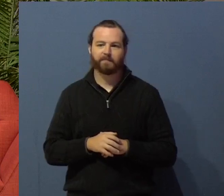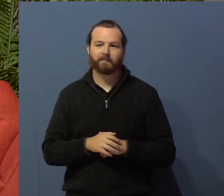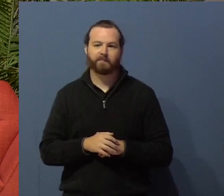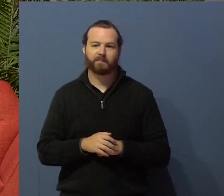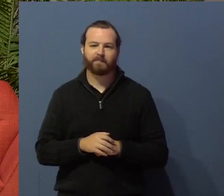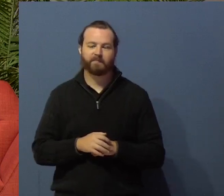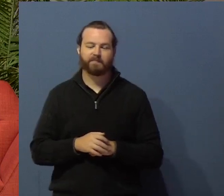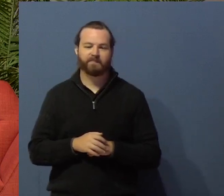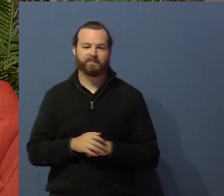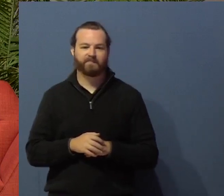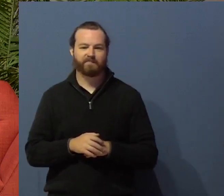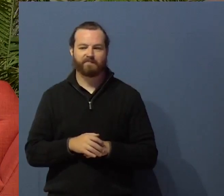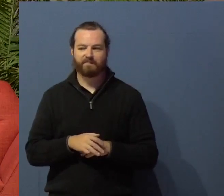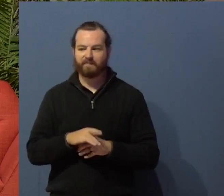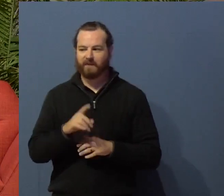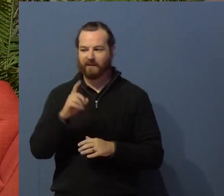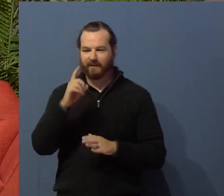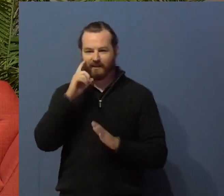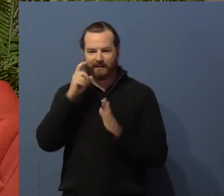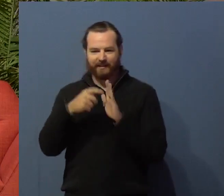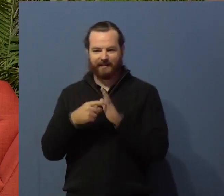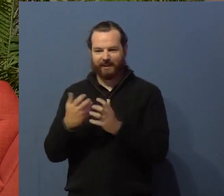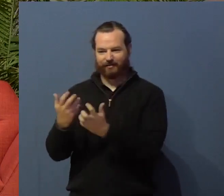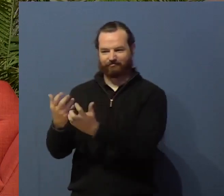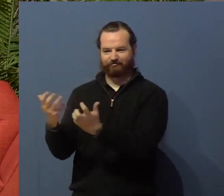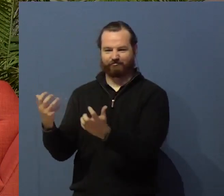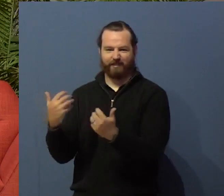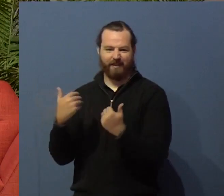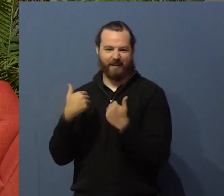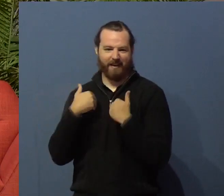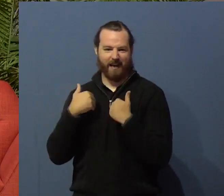As you can tell, I brought a cheering section with me today.